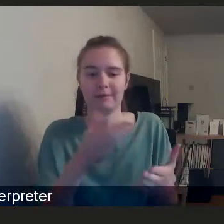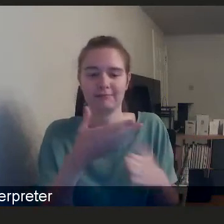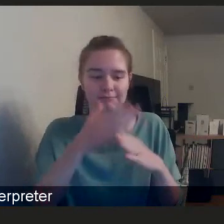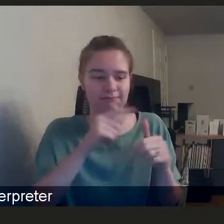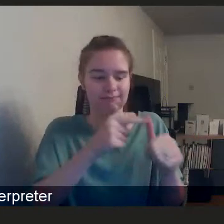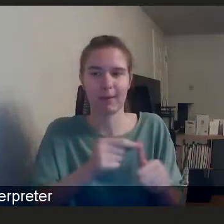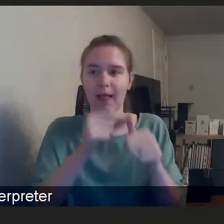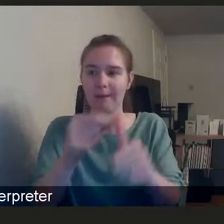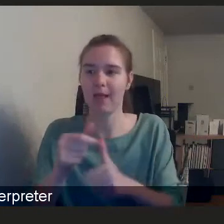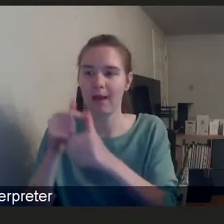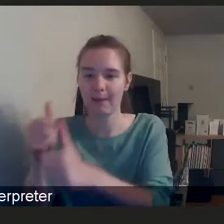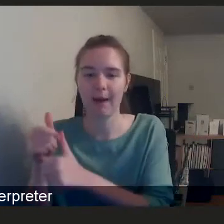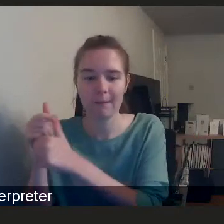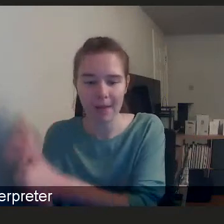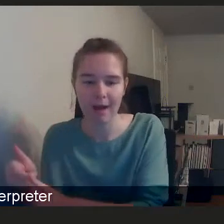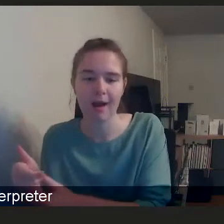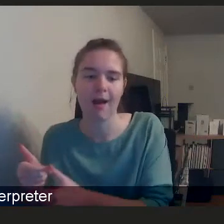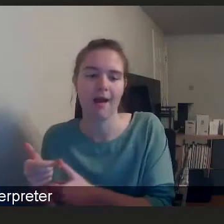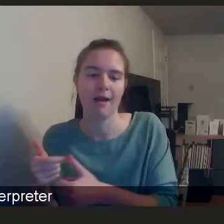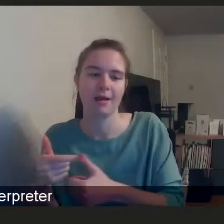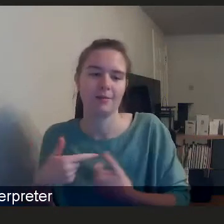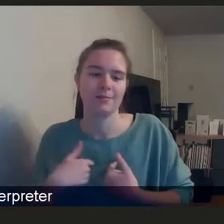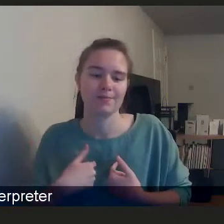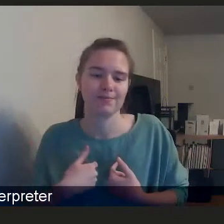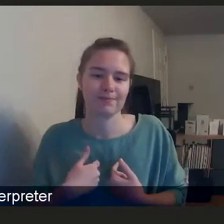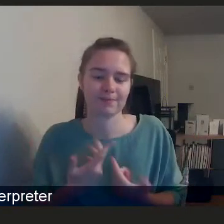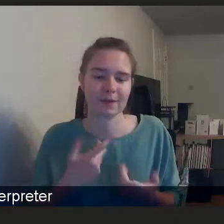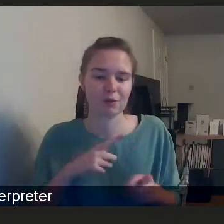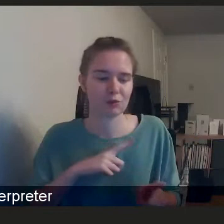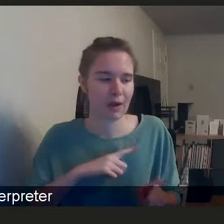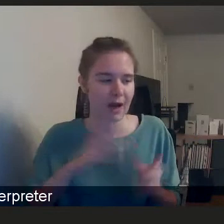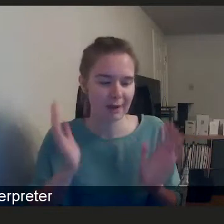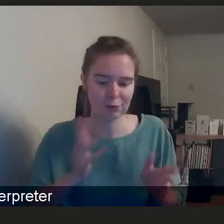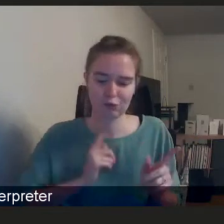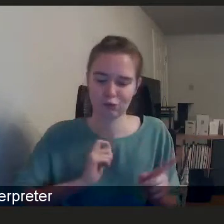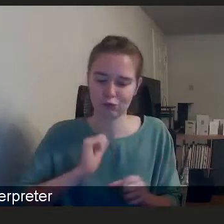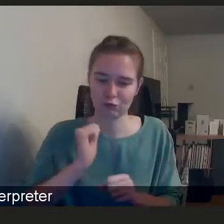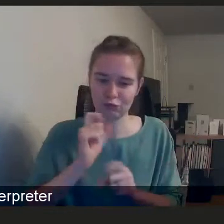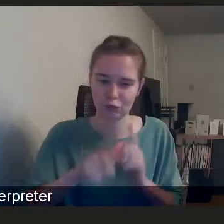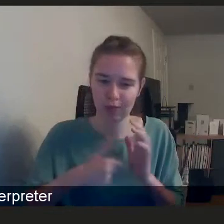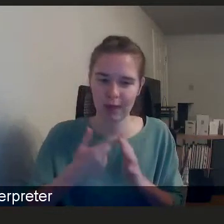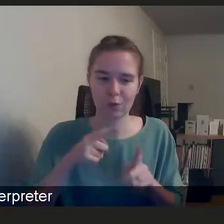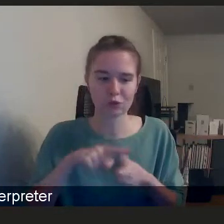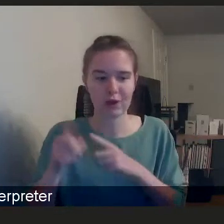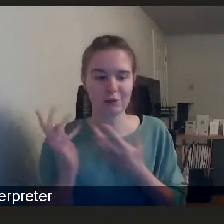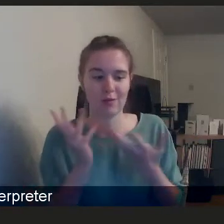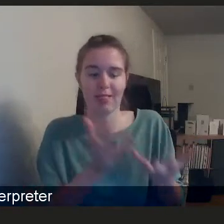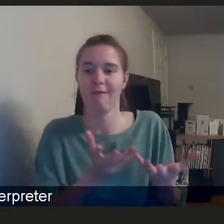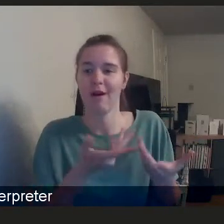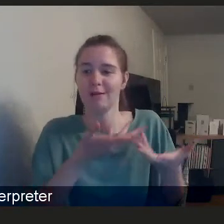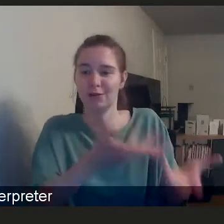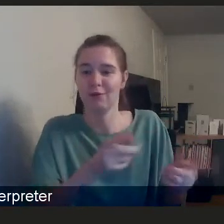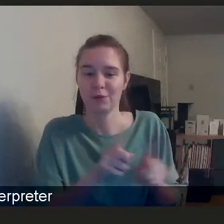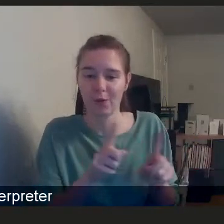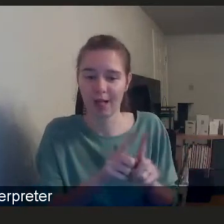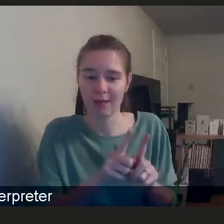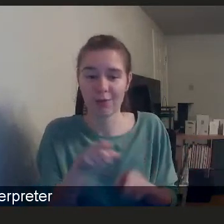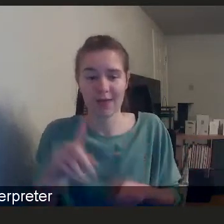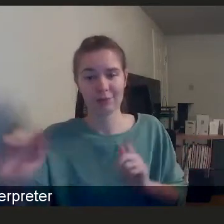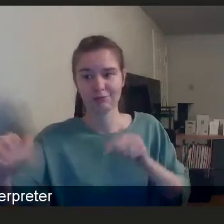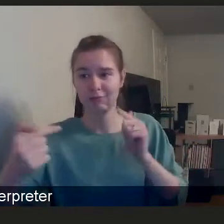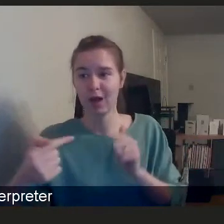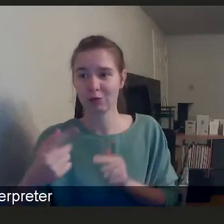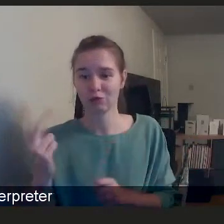to survive. And we do that whilst also trying to deliver service as well. So that's extremely challenging.